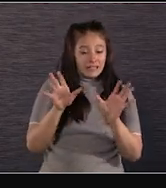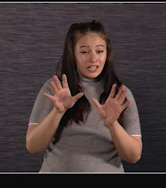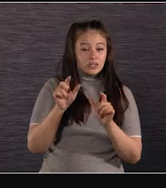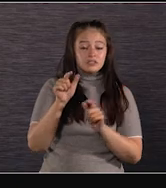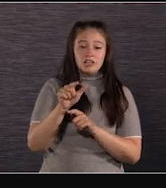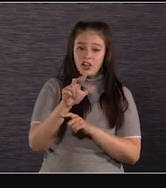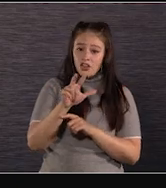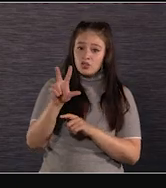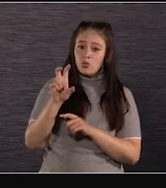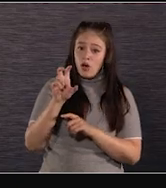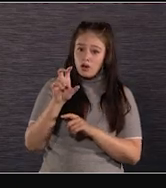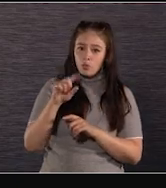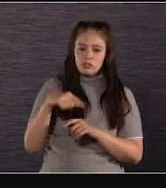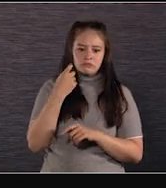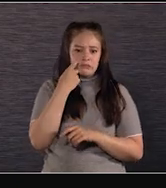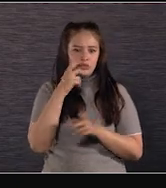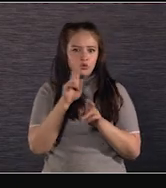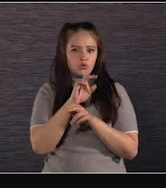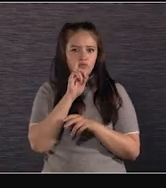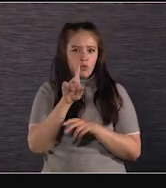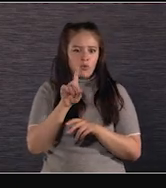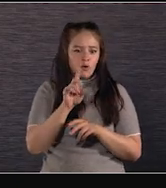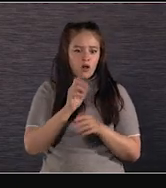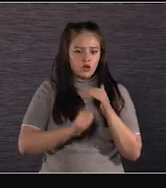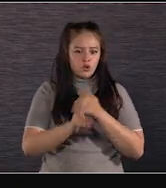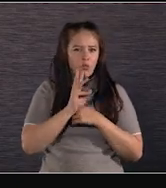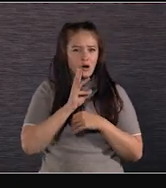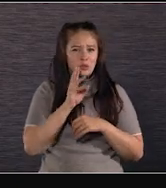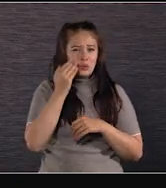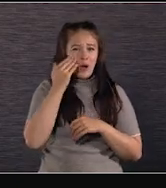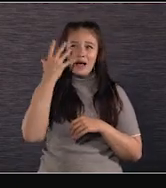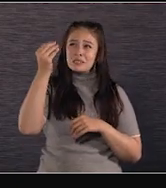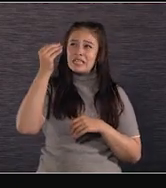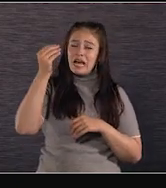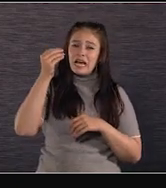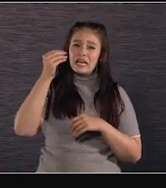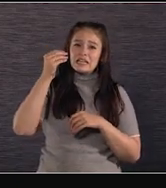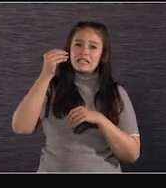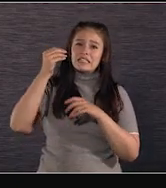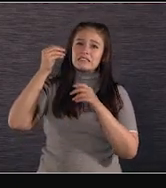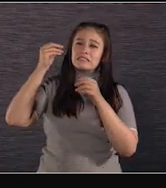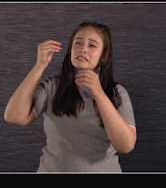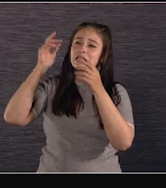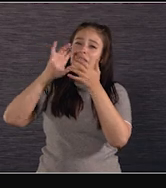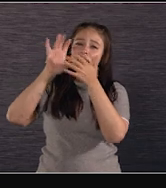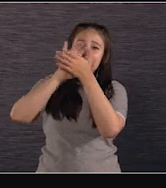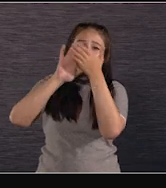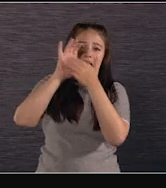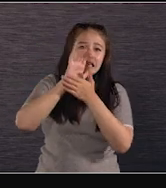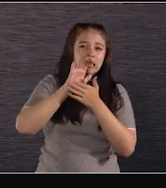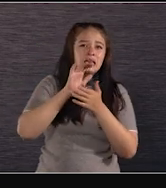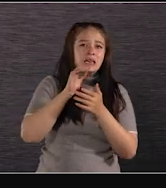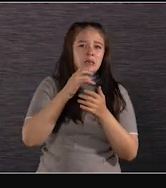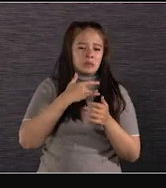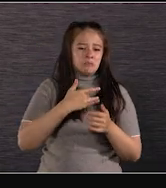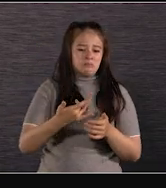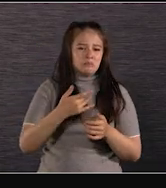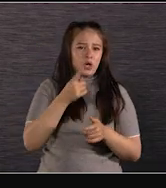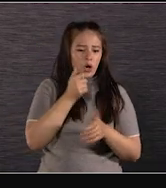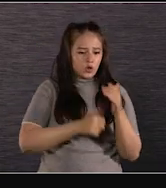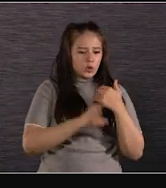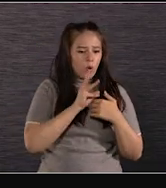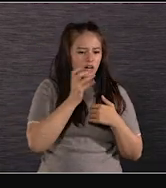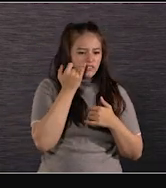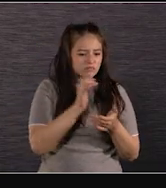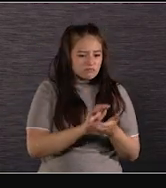just used it for our underwater work, and it's a murky day. You can't see very well underwater. Normally it would be, you know, it would almost be a washout. It's rich and